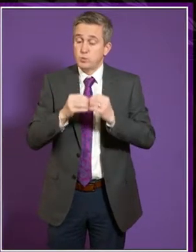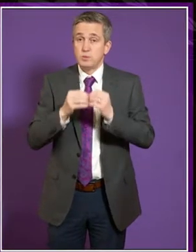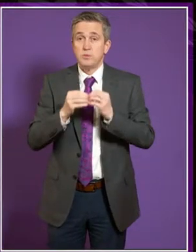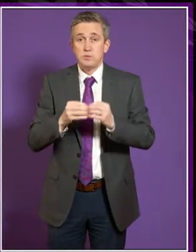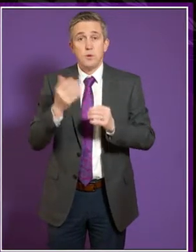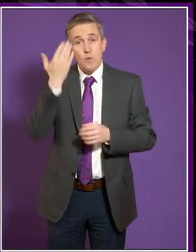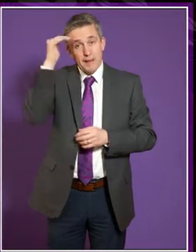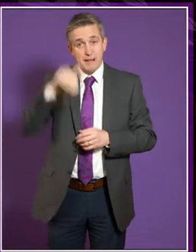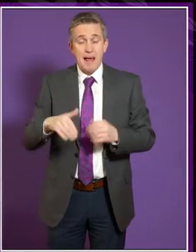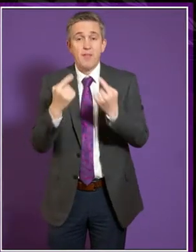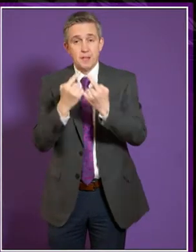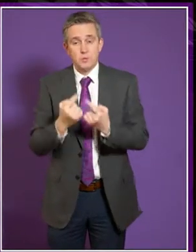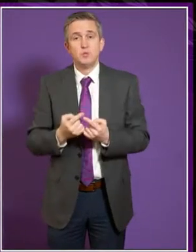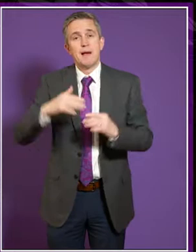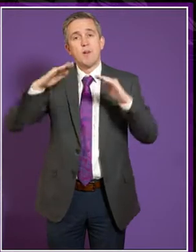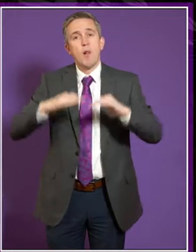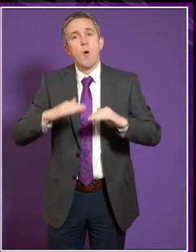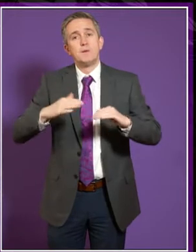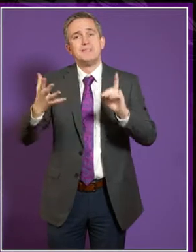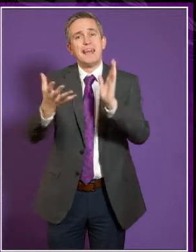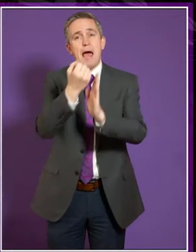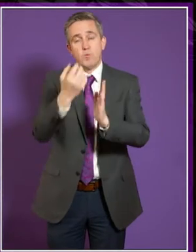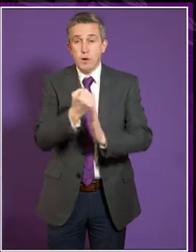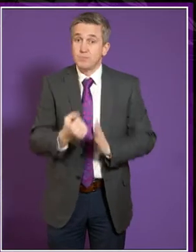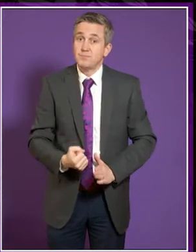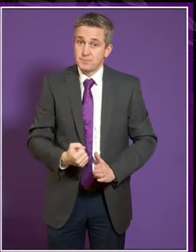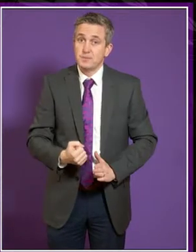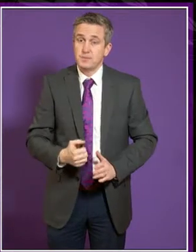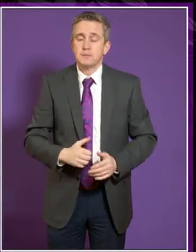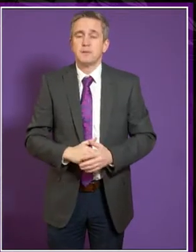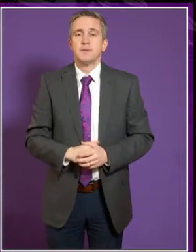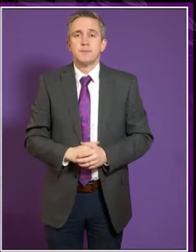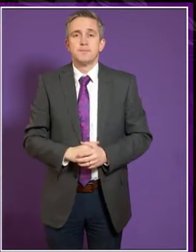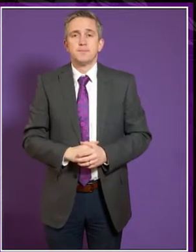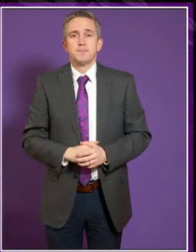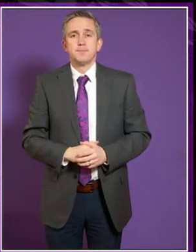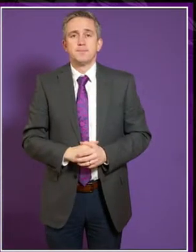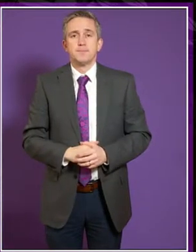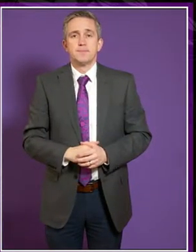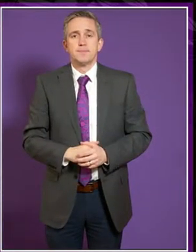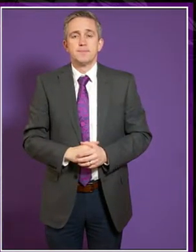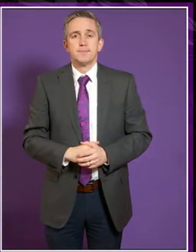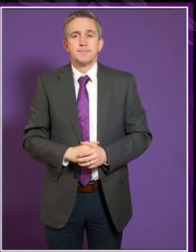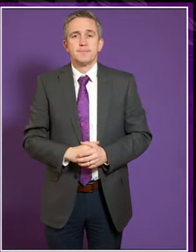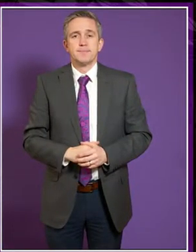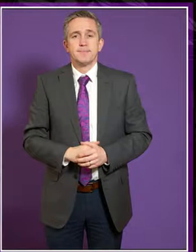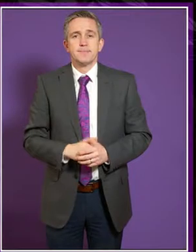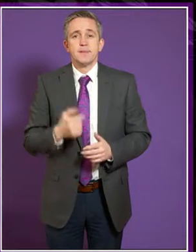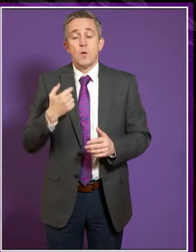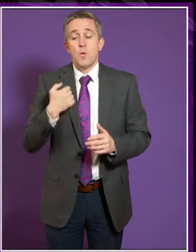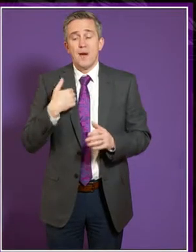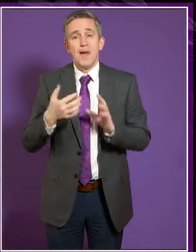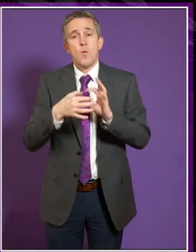consistent and for both colleges and universities. we're very concerned about it. We have been working as a first step. We've been working with Arc